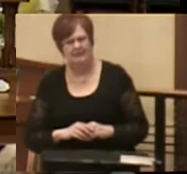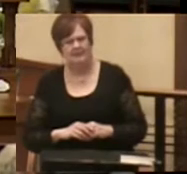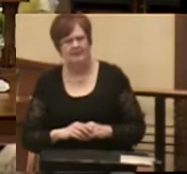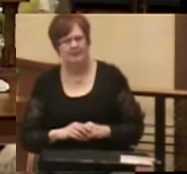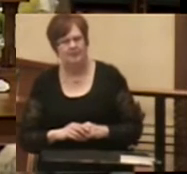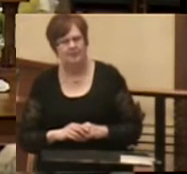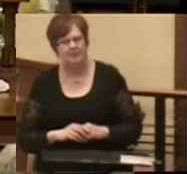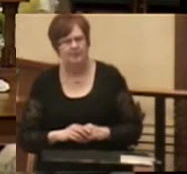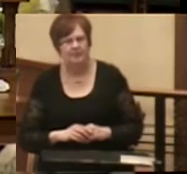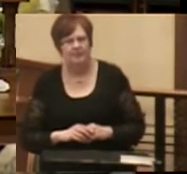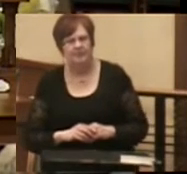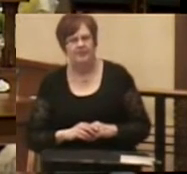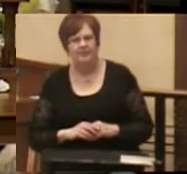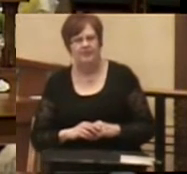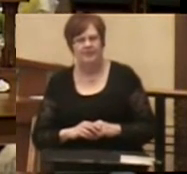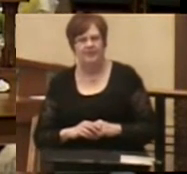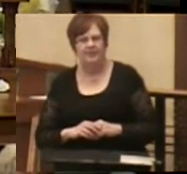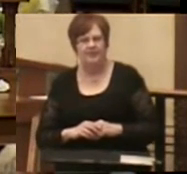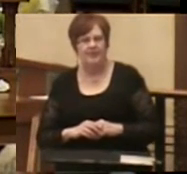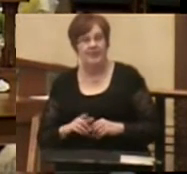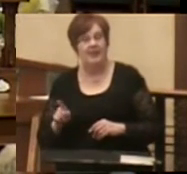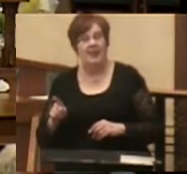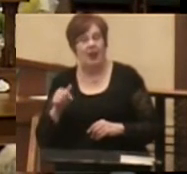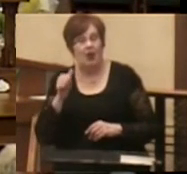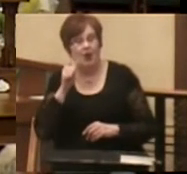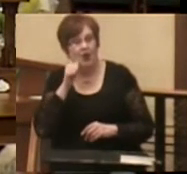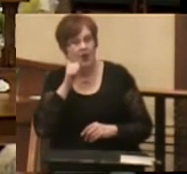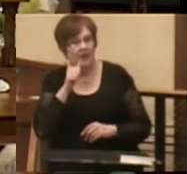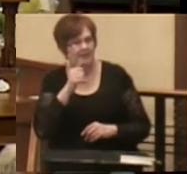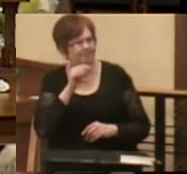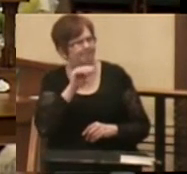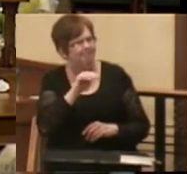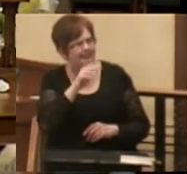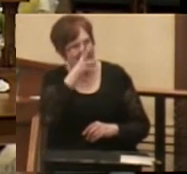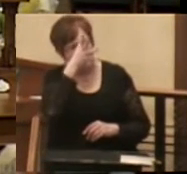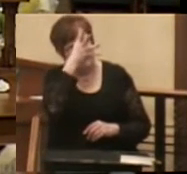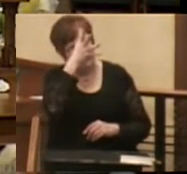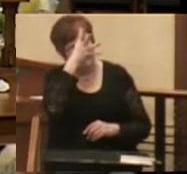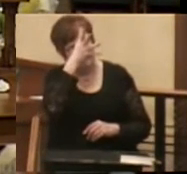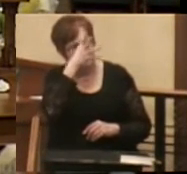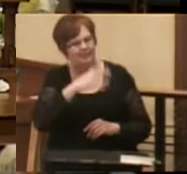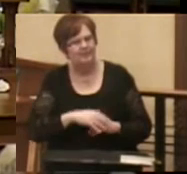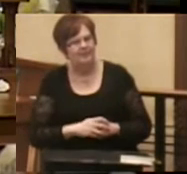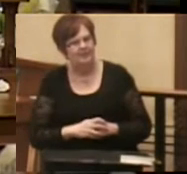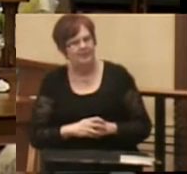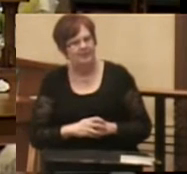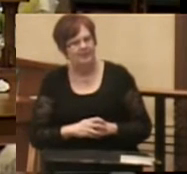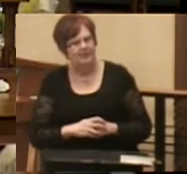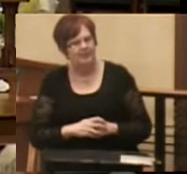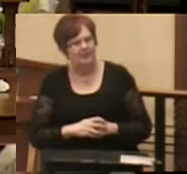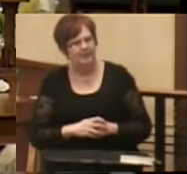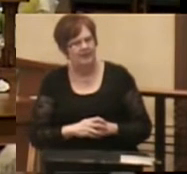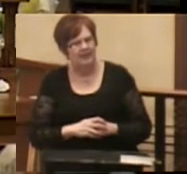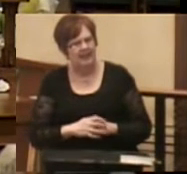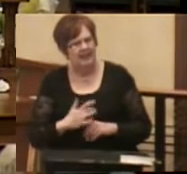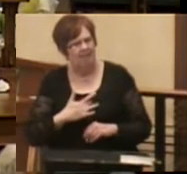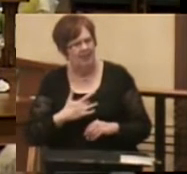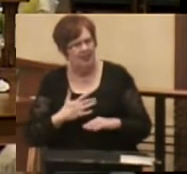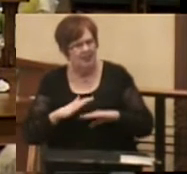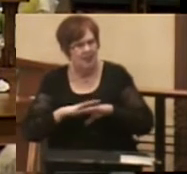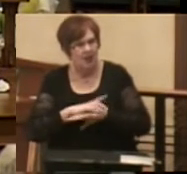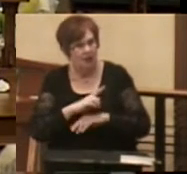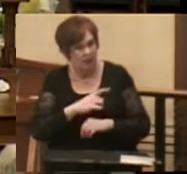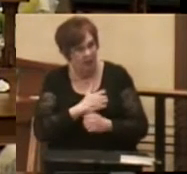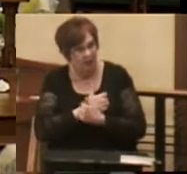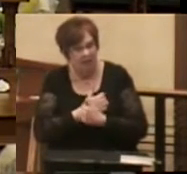And then through her whisper, she said, daddy, when it's so dark, do you